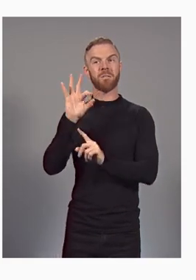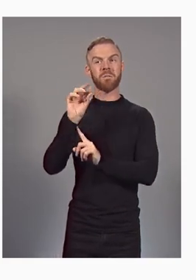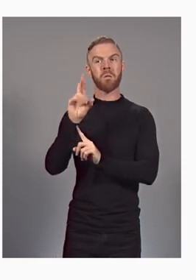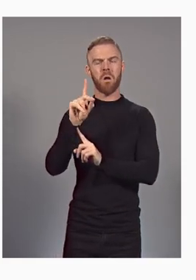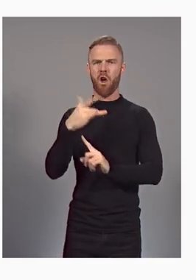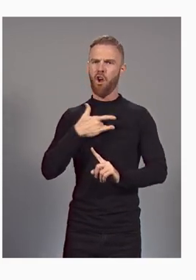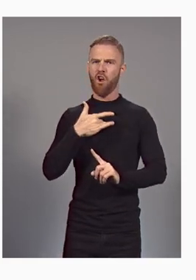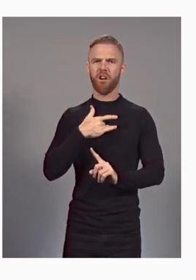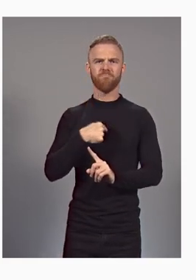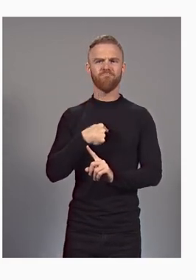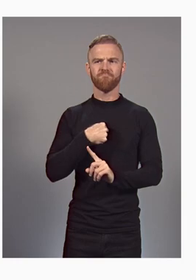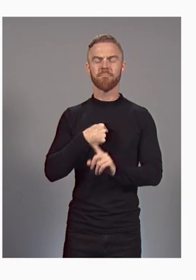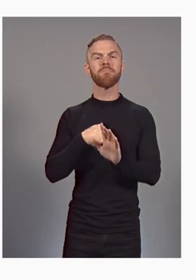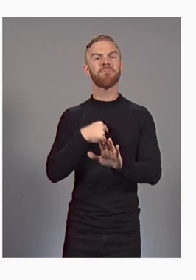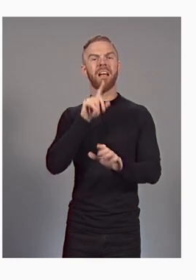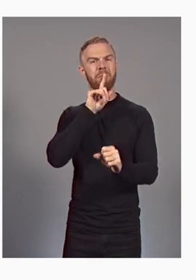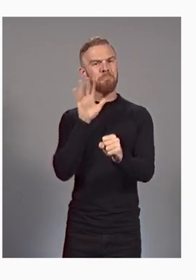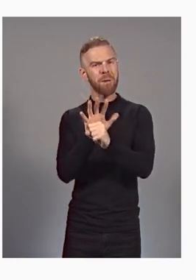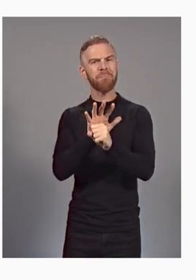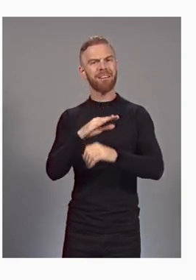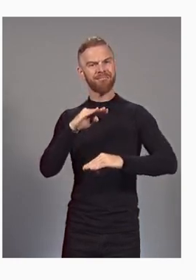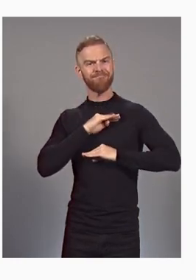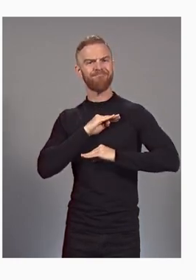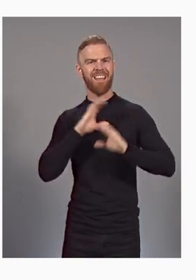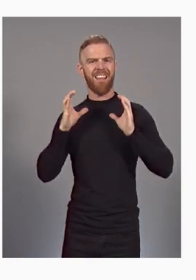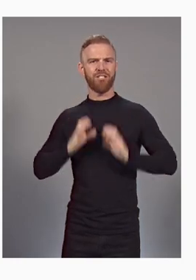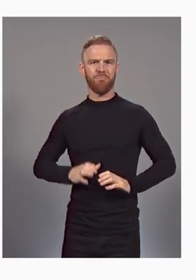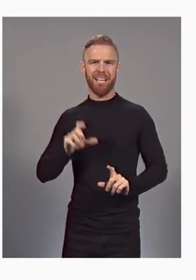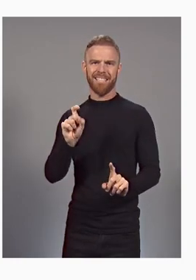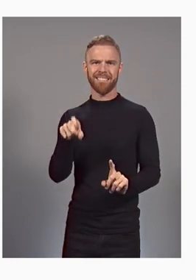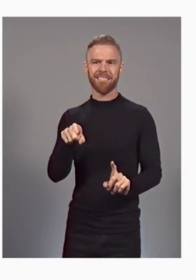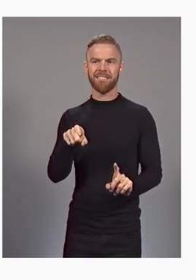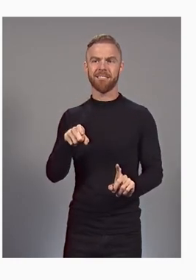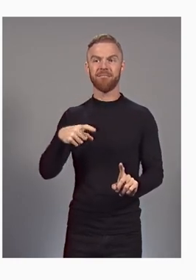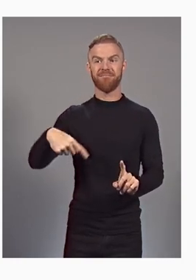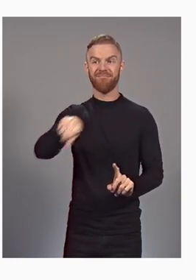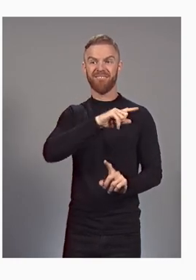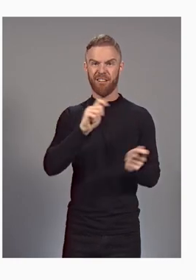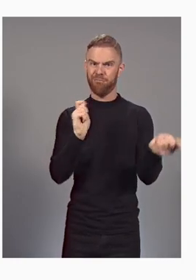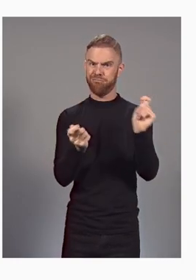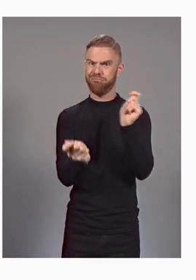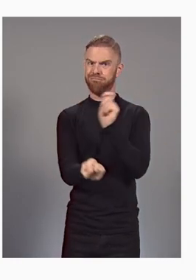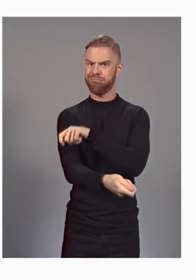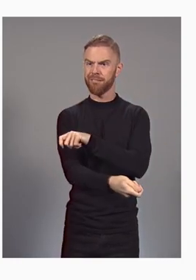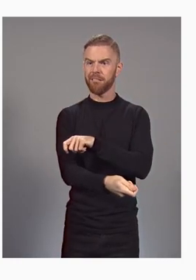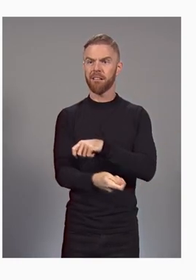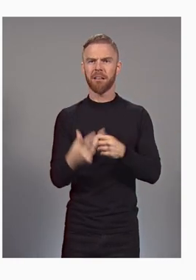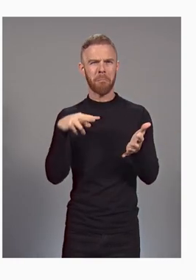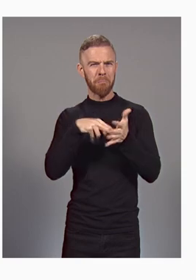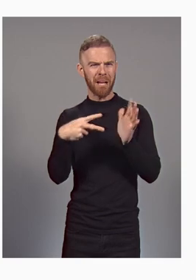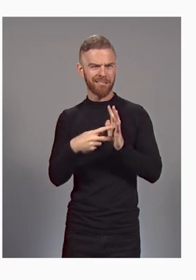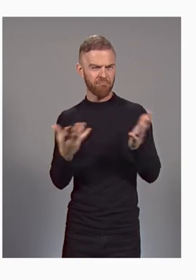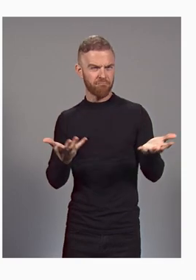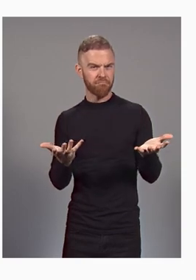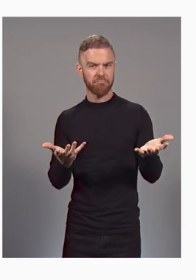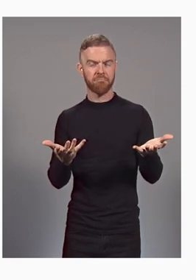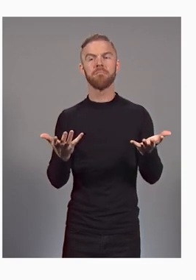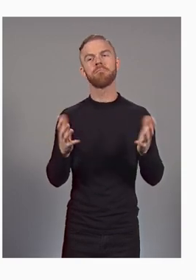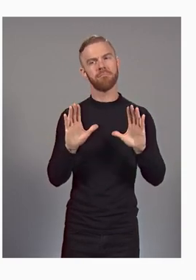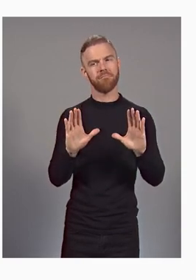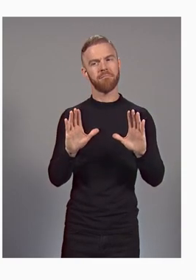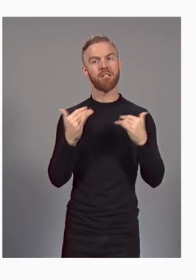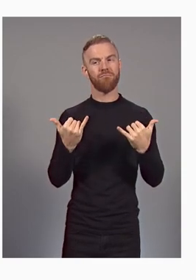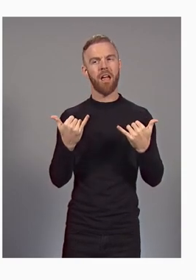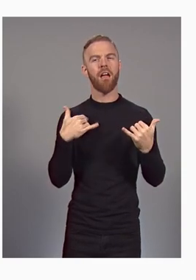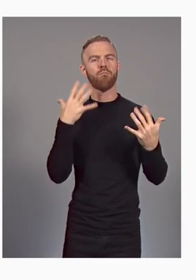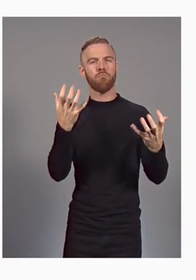commitment to meet the evolving needs of our customers. Now, that is a lot of corporate speak. But I want to spend time with you today to bring to